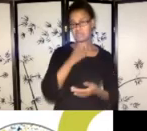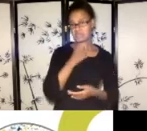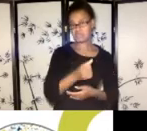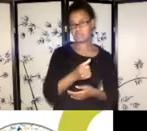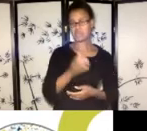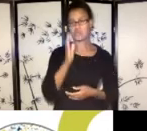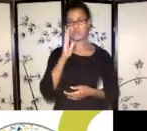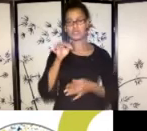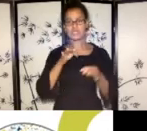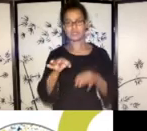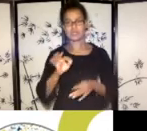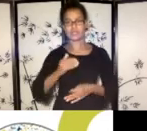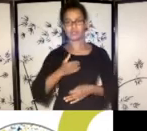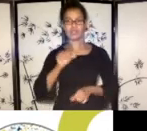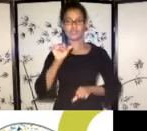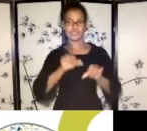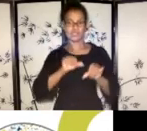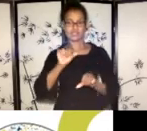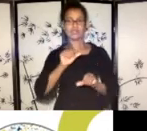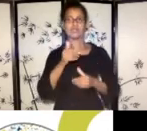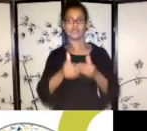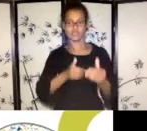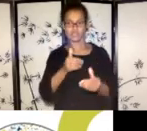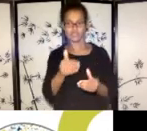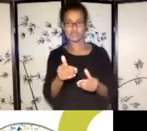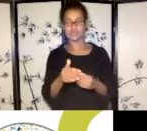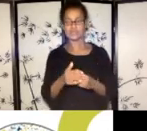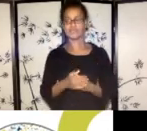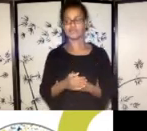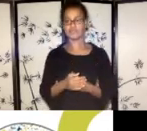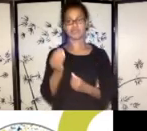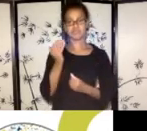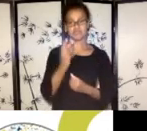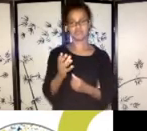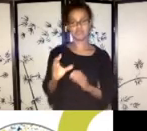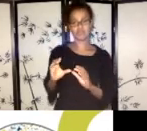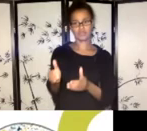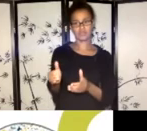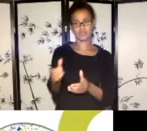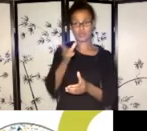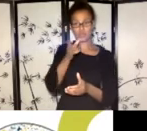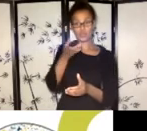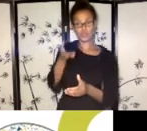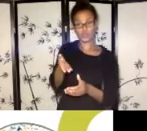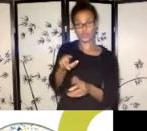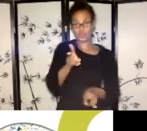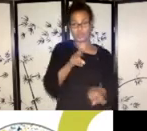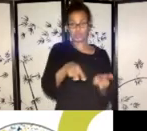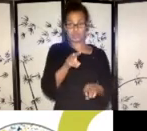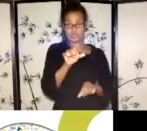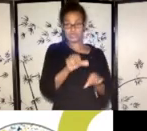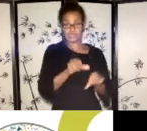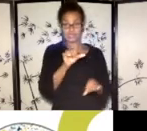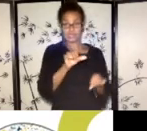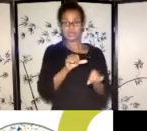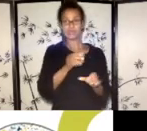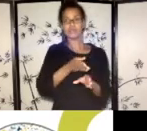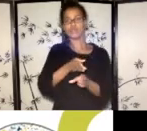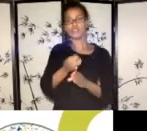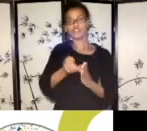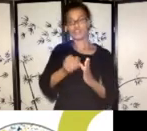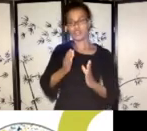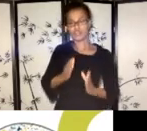process. Like I said, our panels are comprised of professional artists and cultural leaders from across Ontario.